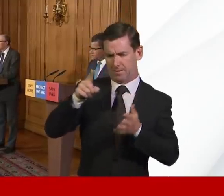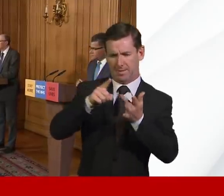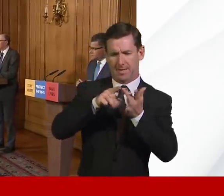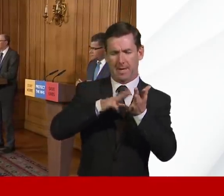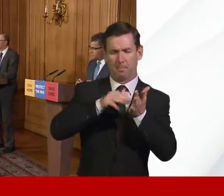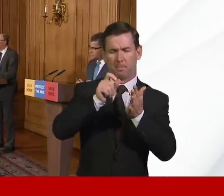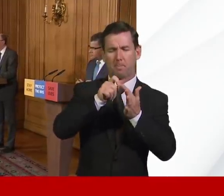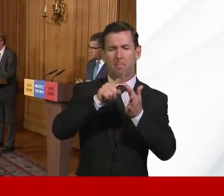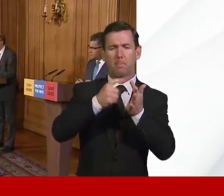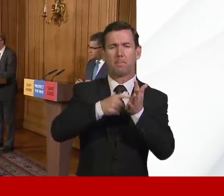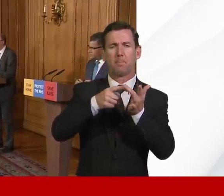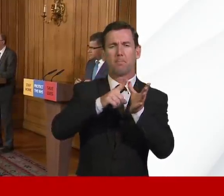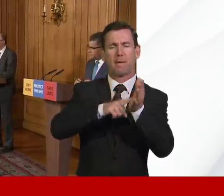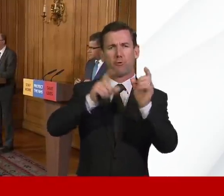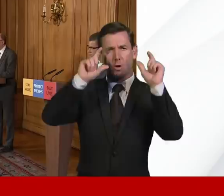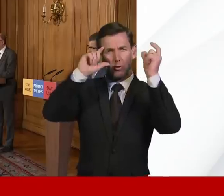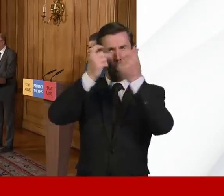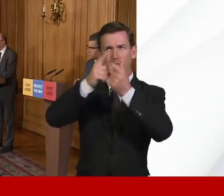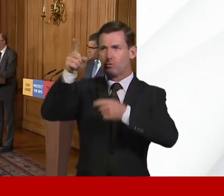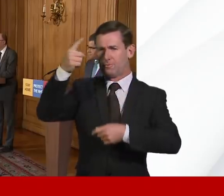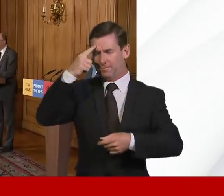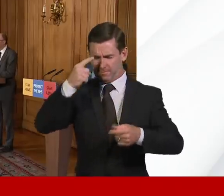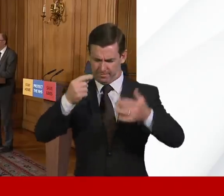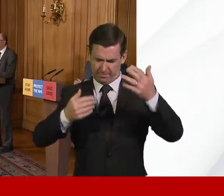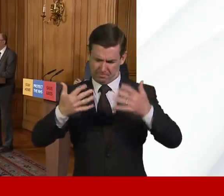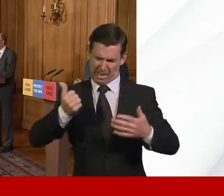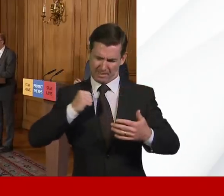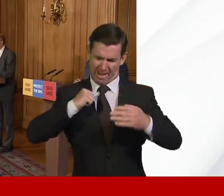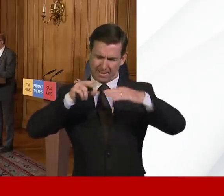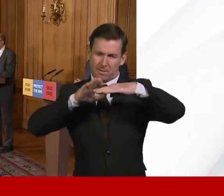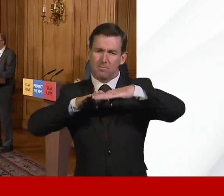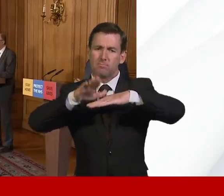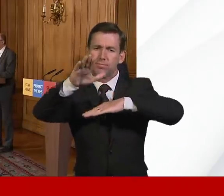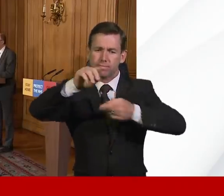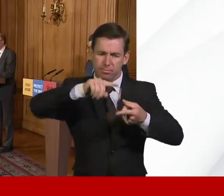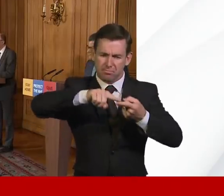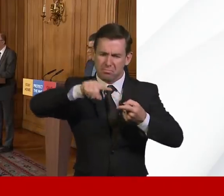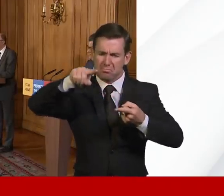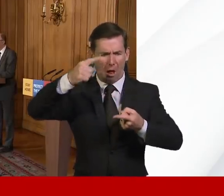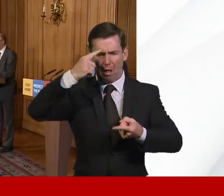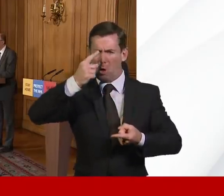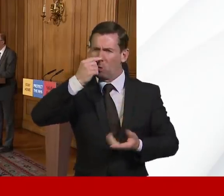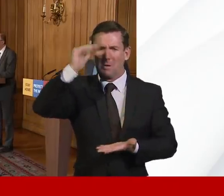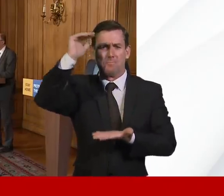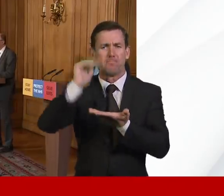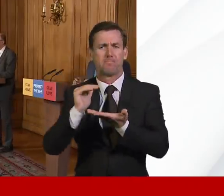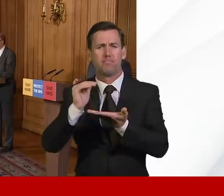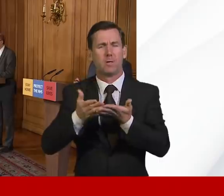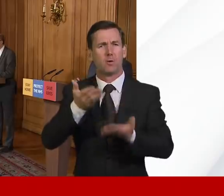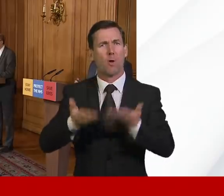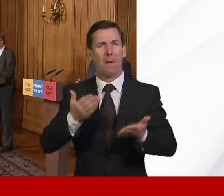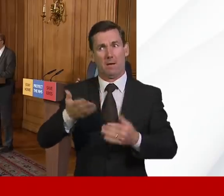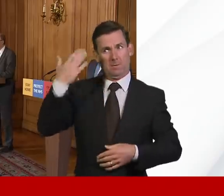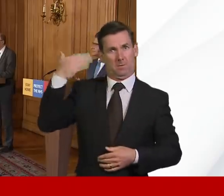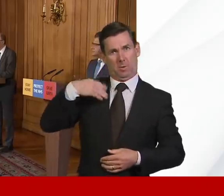that we could be on course for a much lower number of deaths than at first feared. Does that align with the